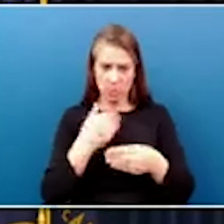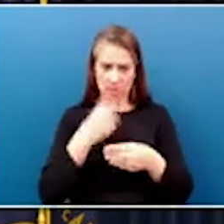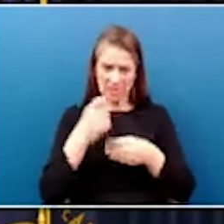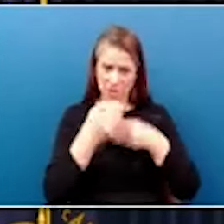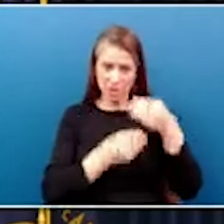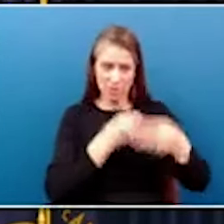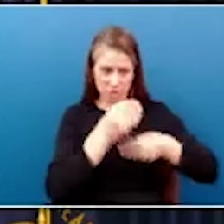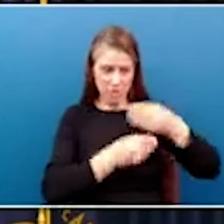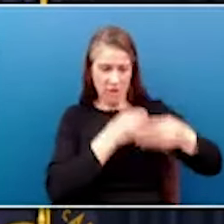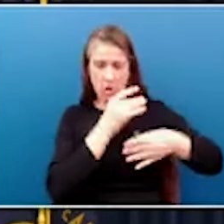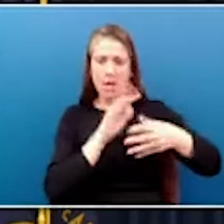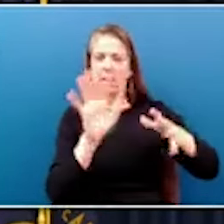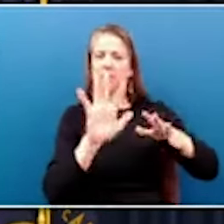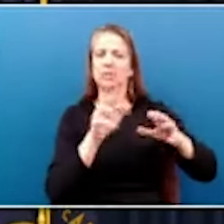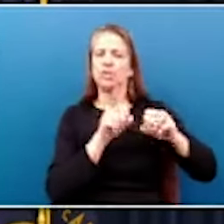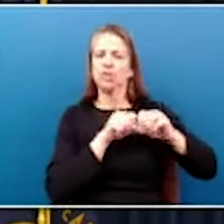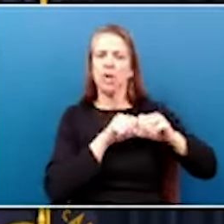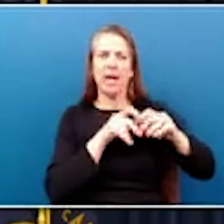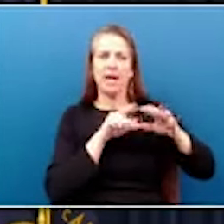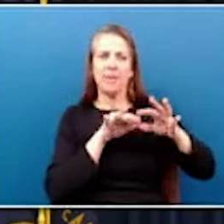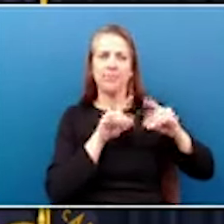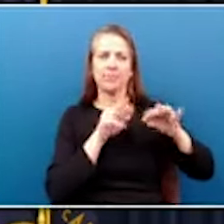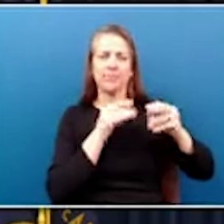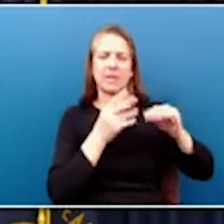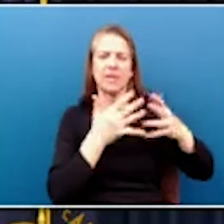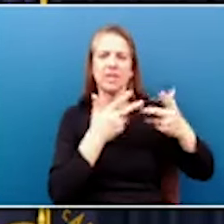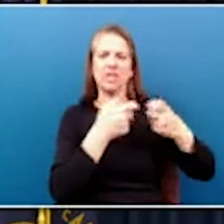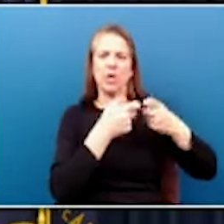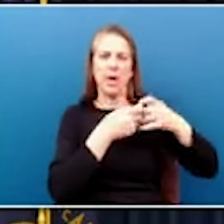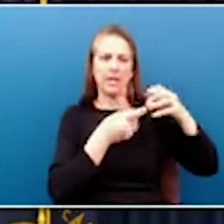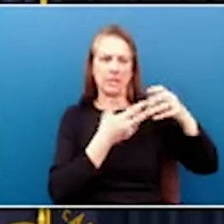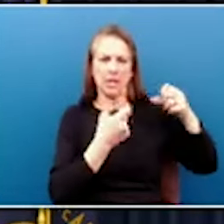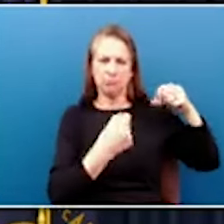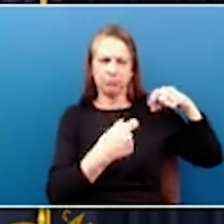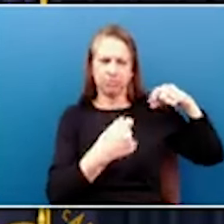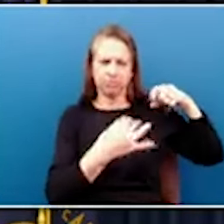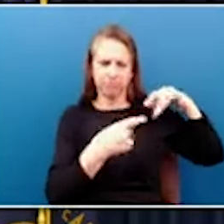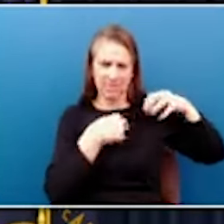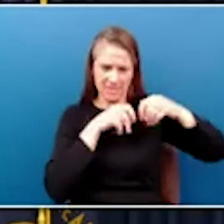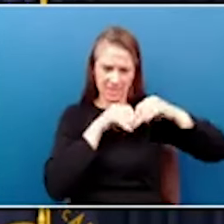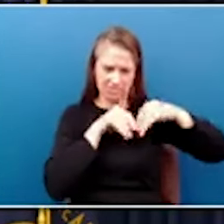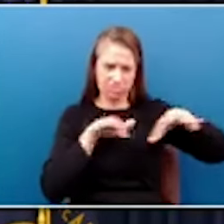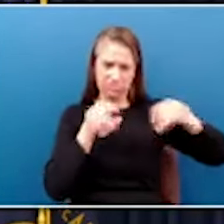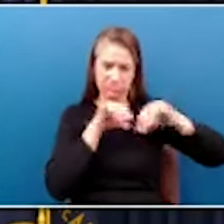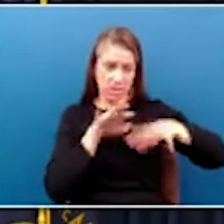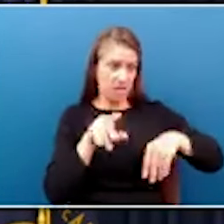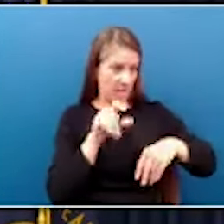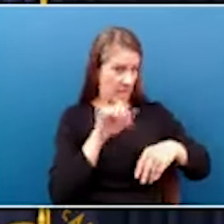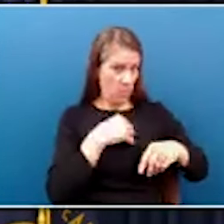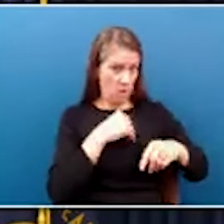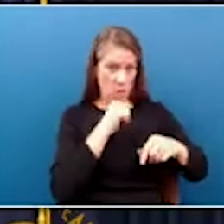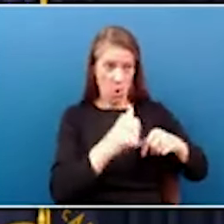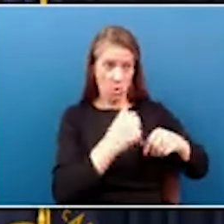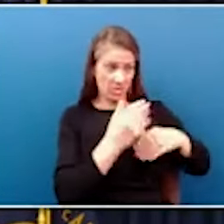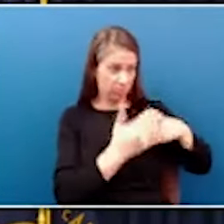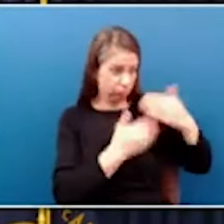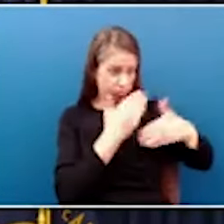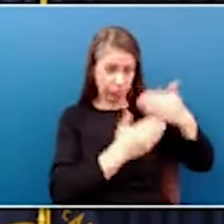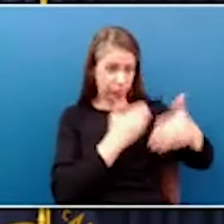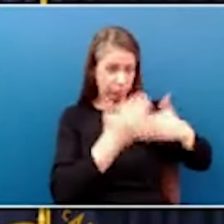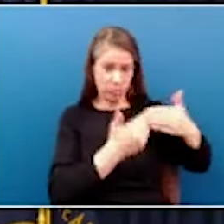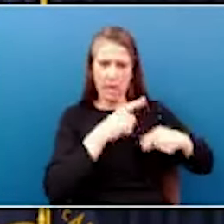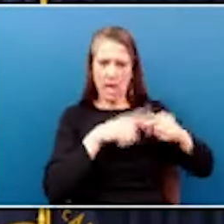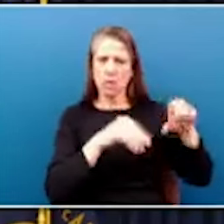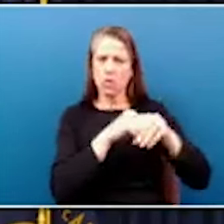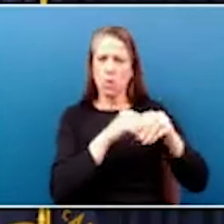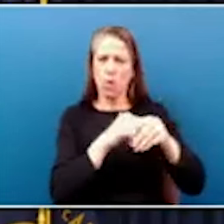biggest in-demand moments. But if it's not used, we can't really store it or we can't store it well. And that's what this